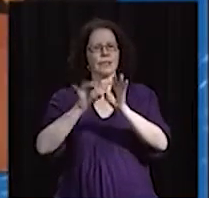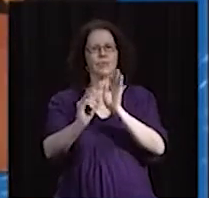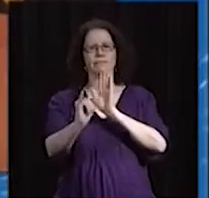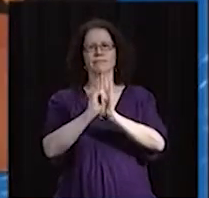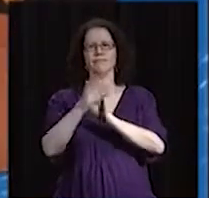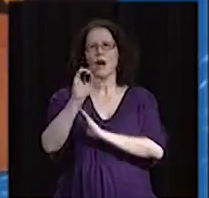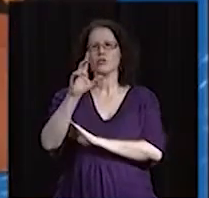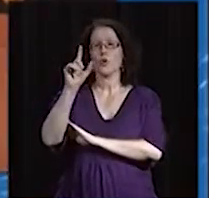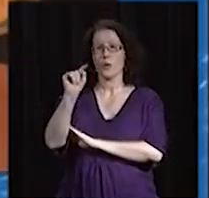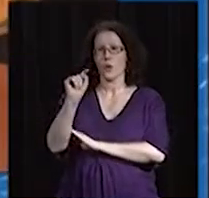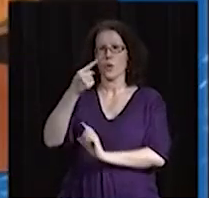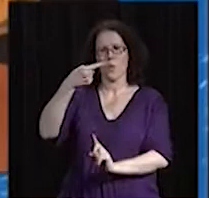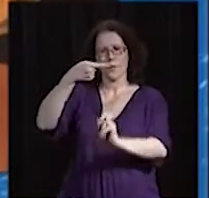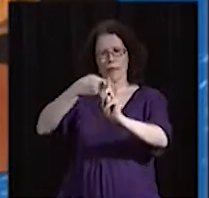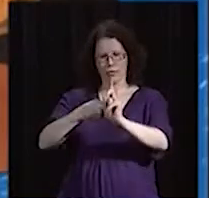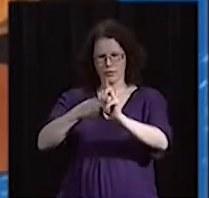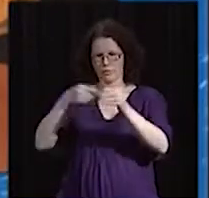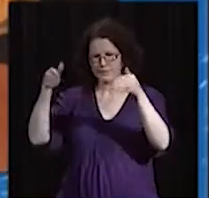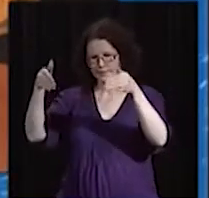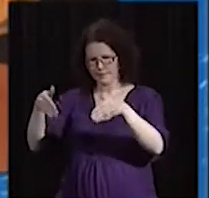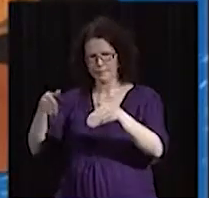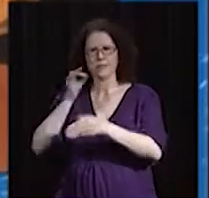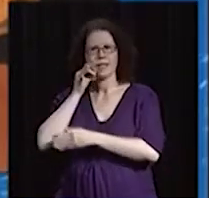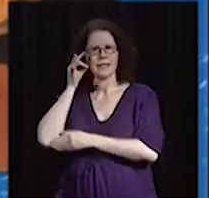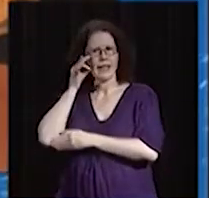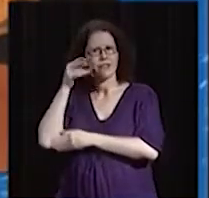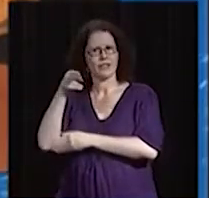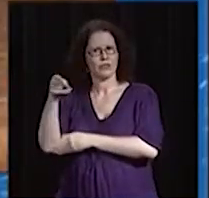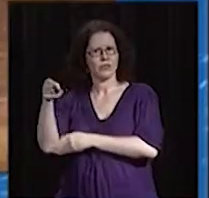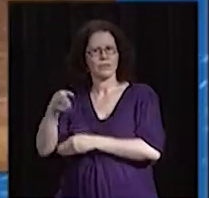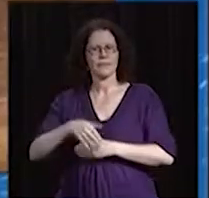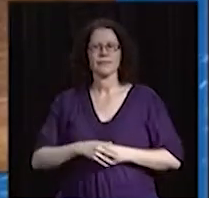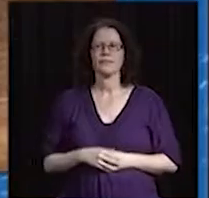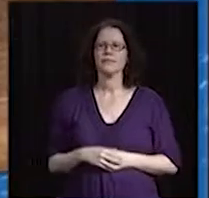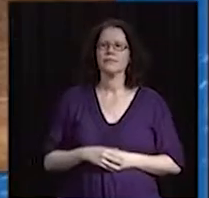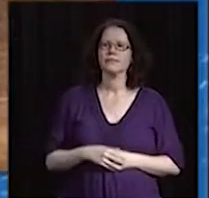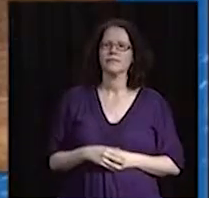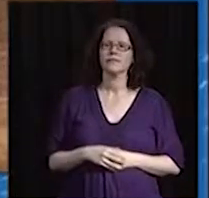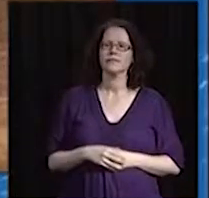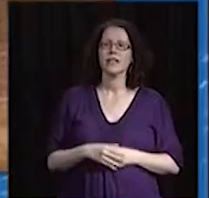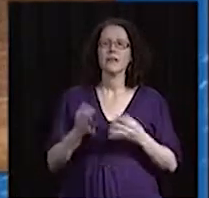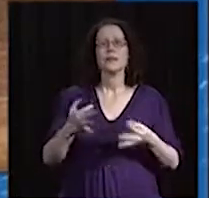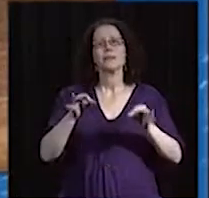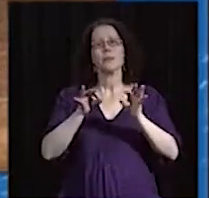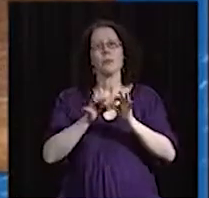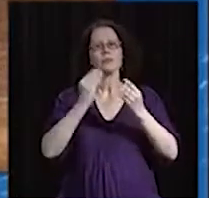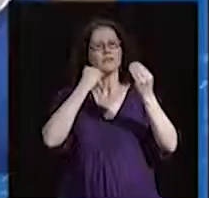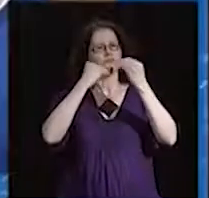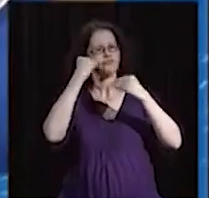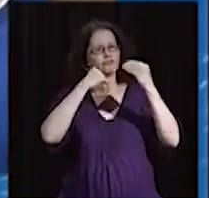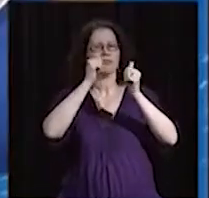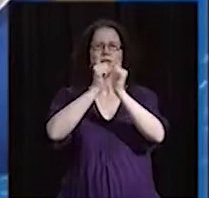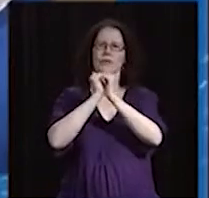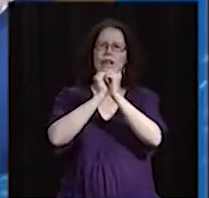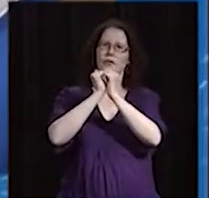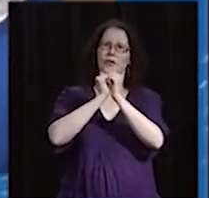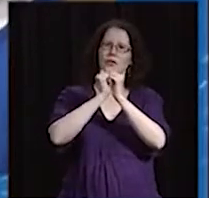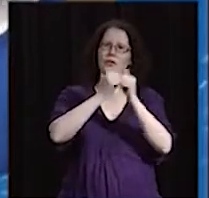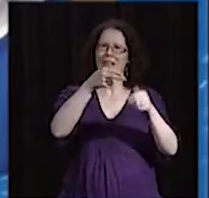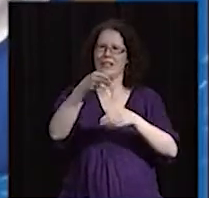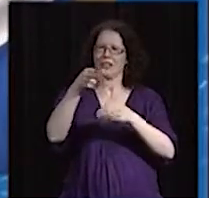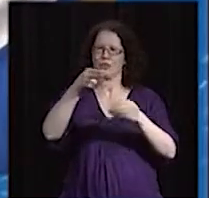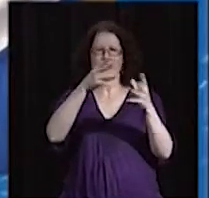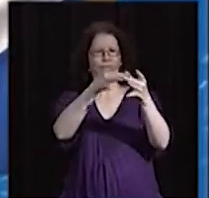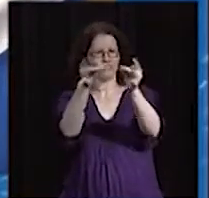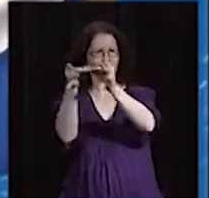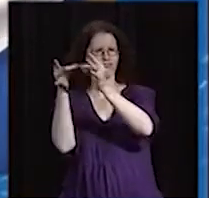heritage of the Mi'kmaq people. And Art Stephens says sharing food and conversation is one way of doing that. It's broadening